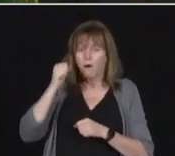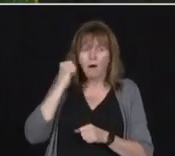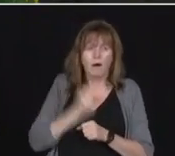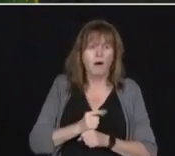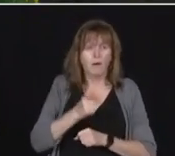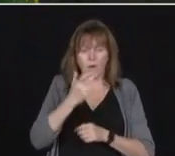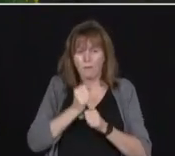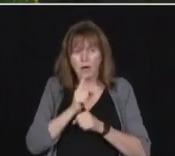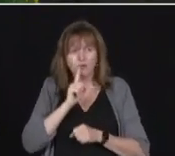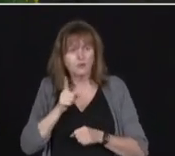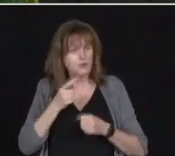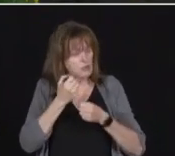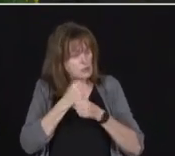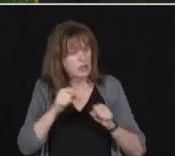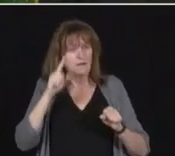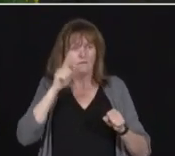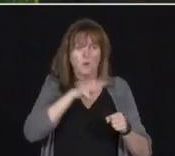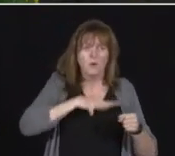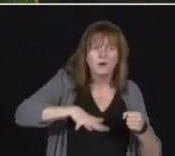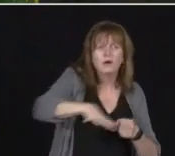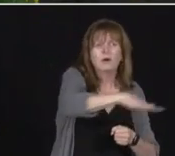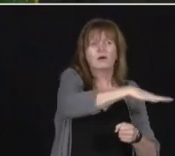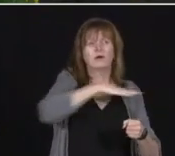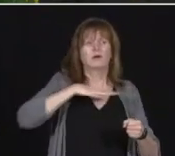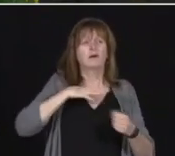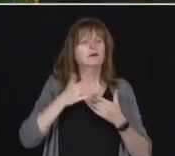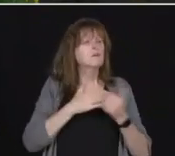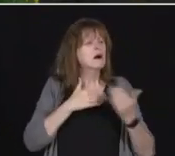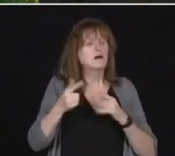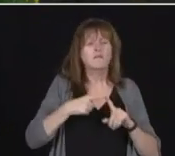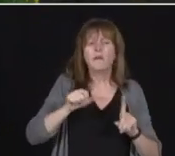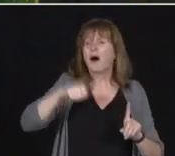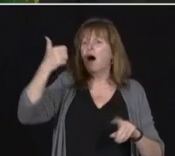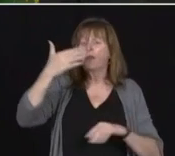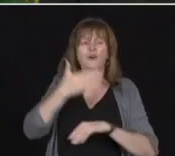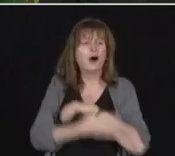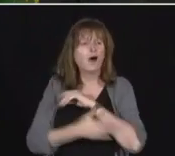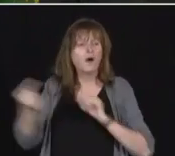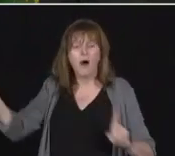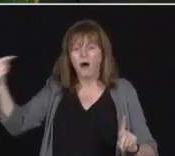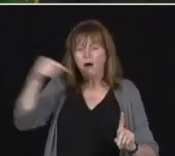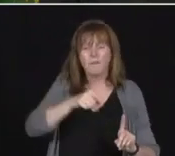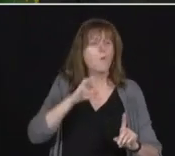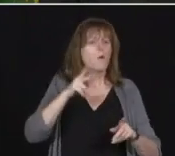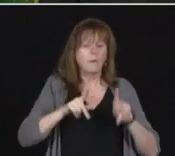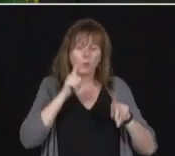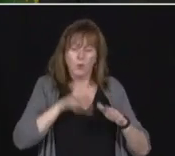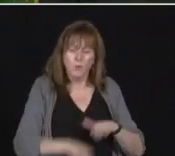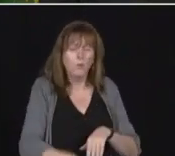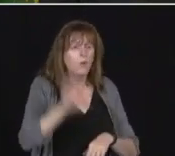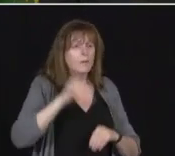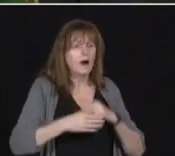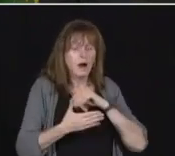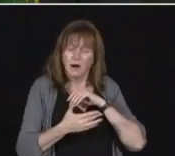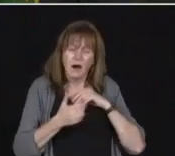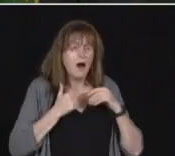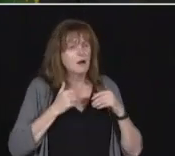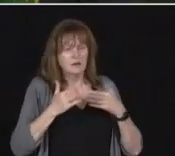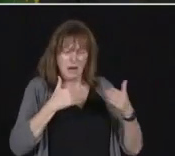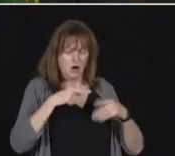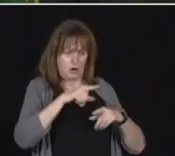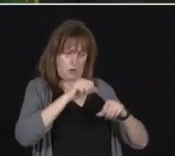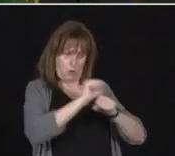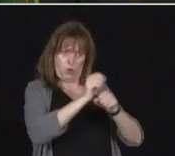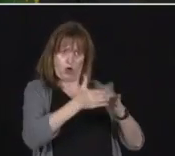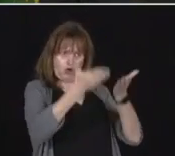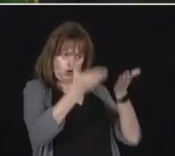matter if it's migrant workers or workers that are here. Everyone has a responsibility to protect them. And we're going to support the farmers. But